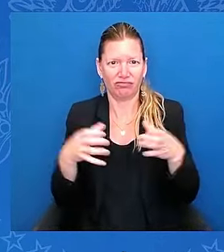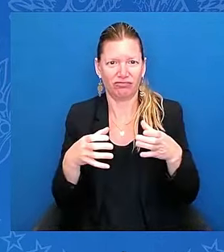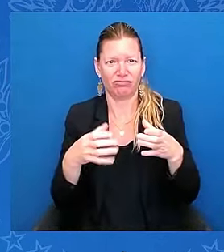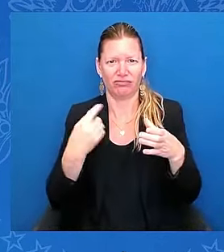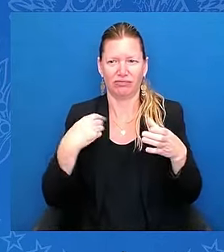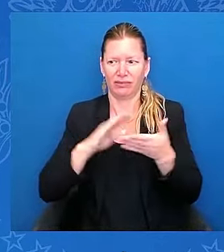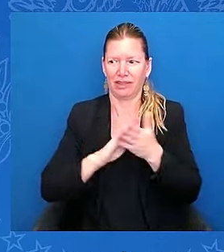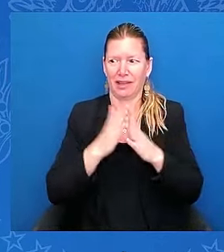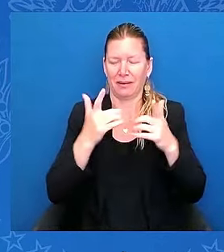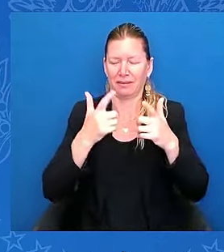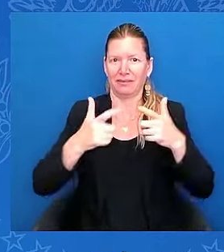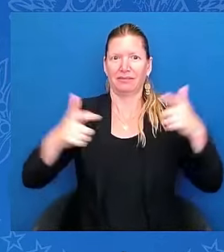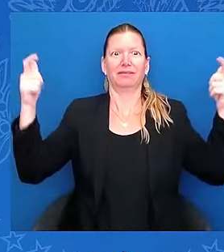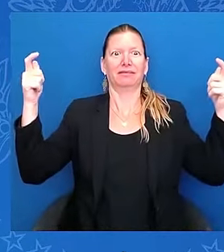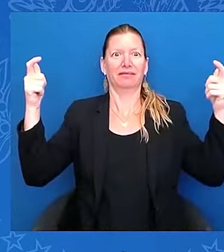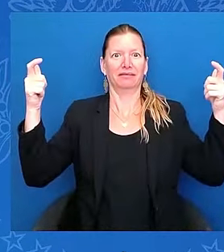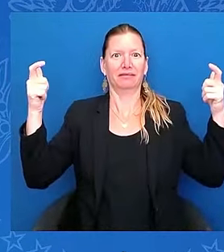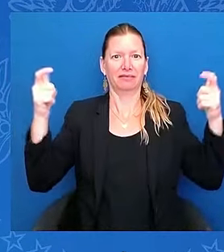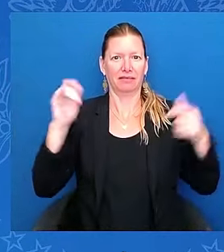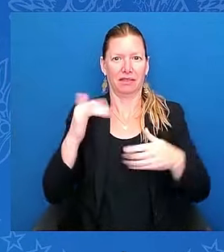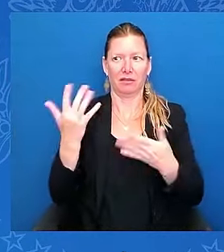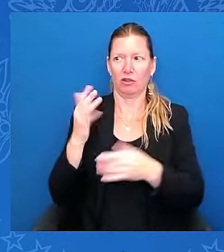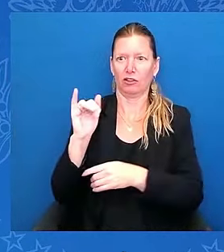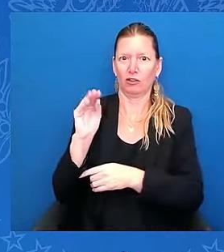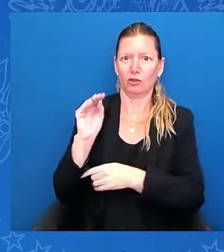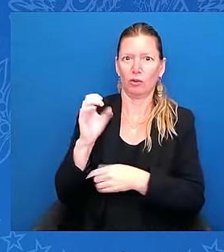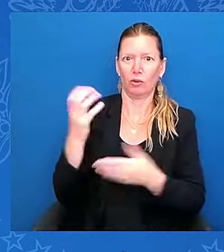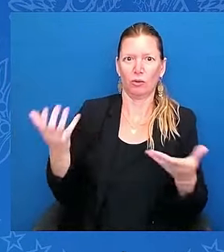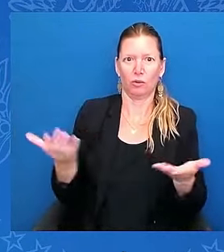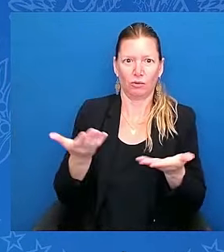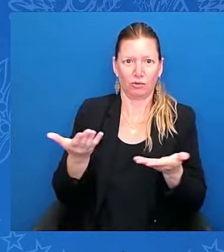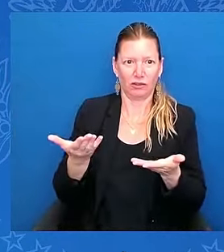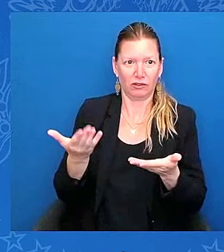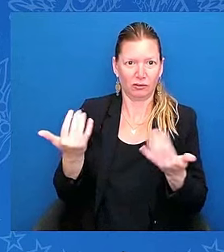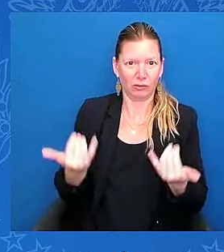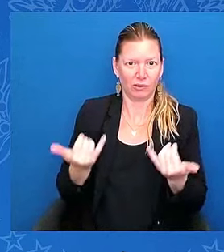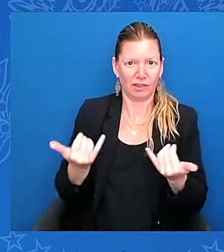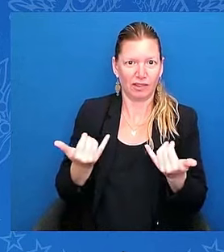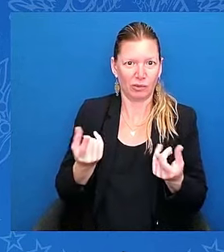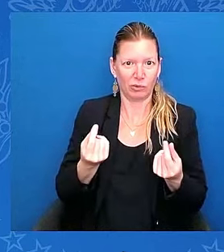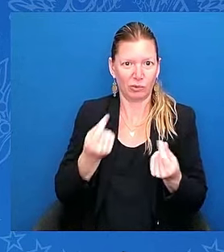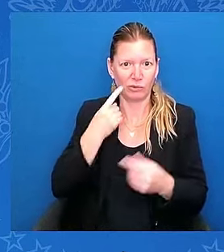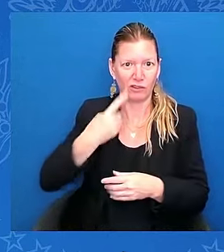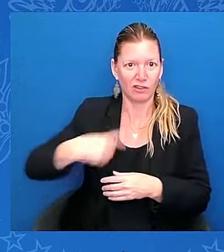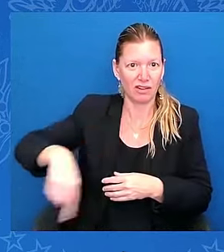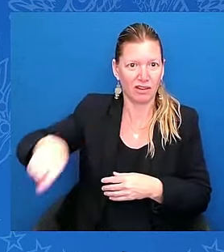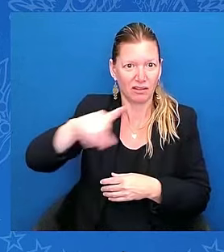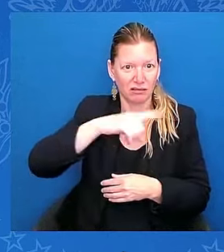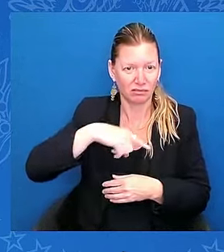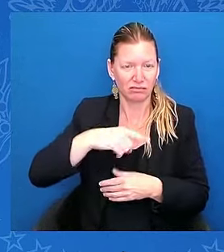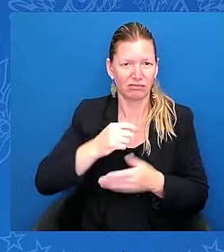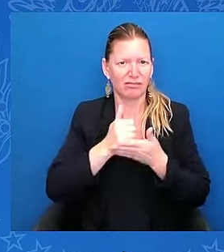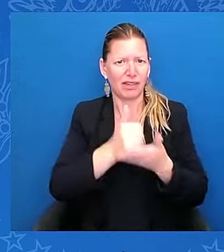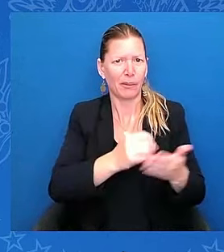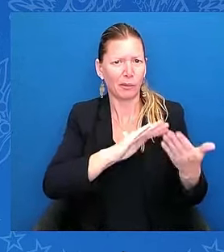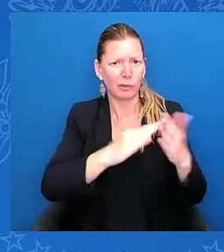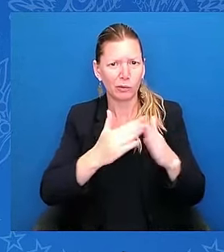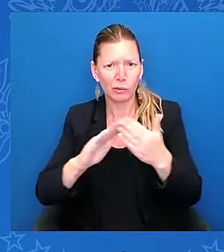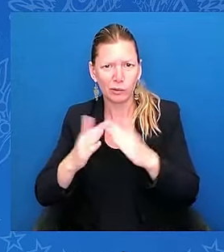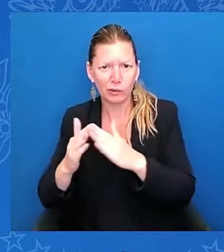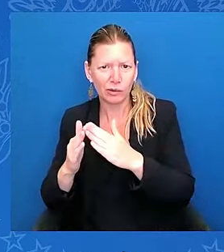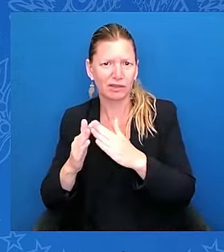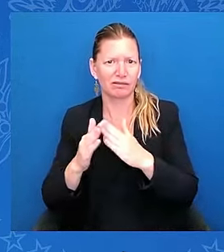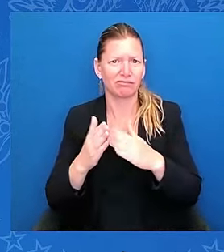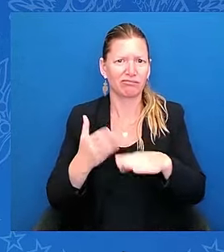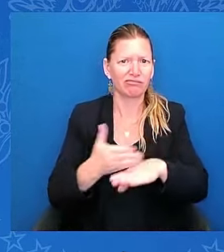for all of us. For the communities that are stronger because of the immigrants who call them home. For the thousands